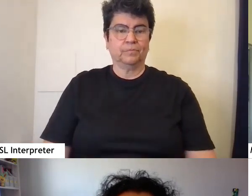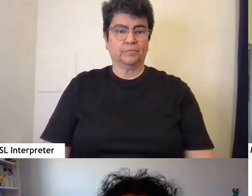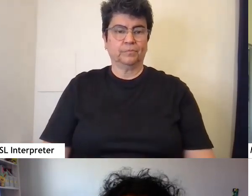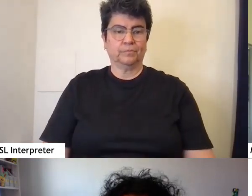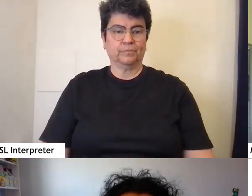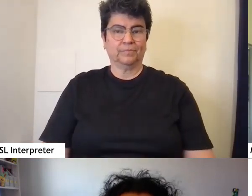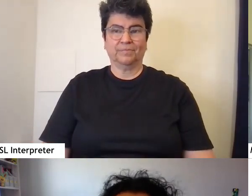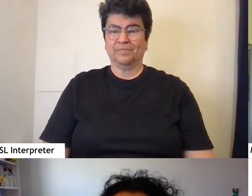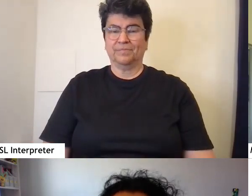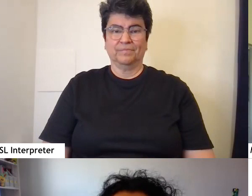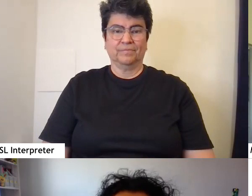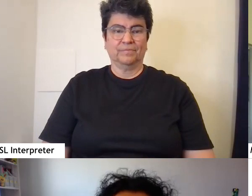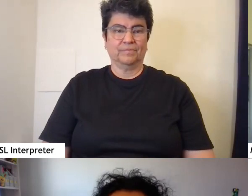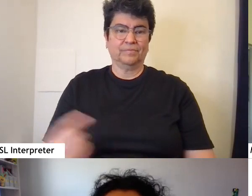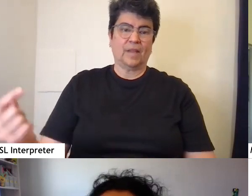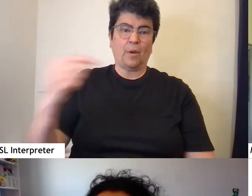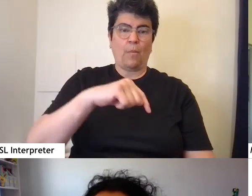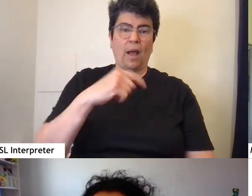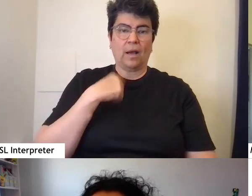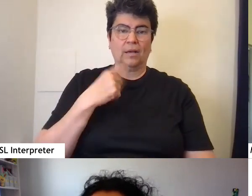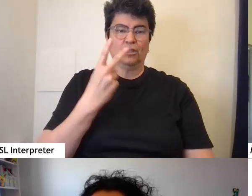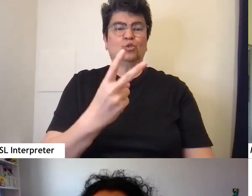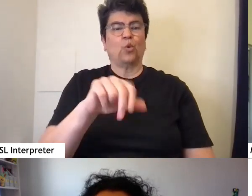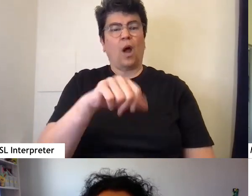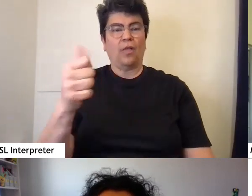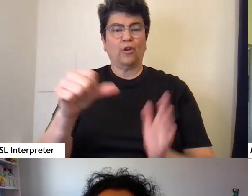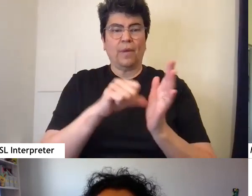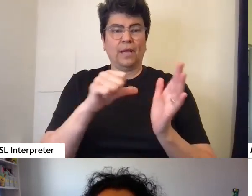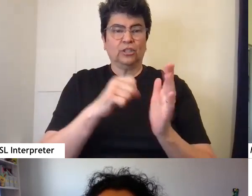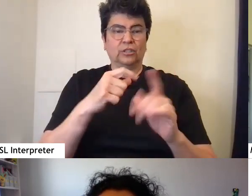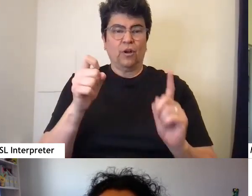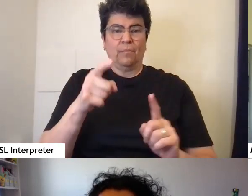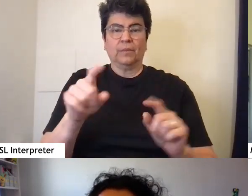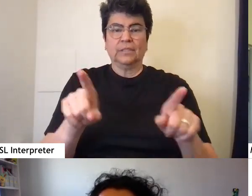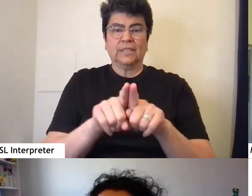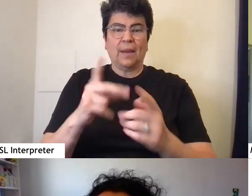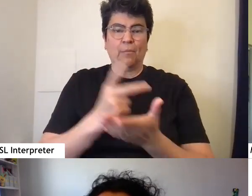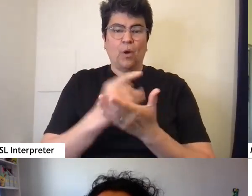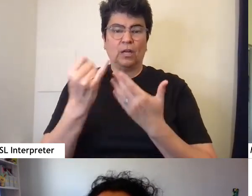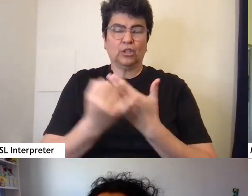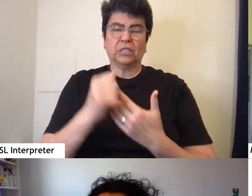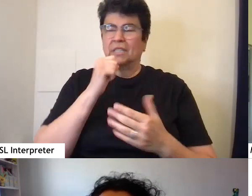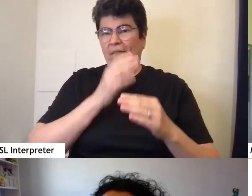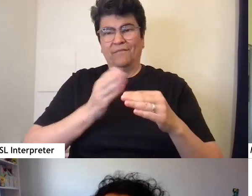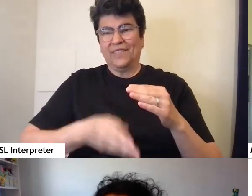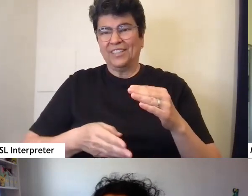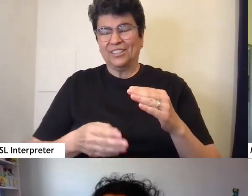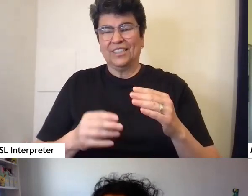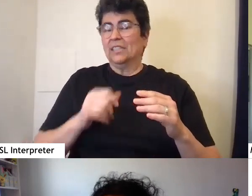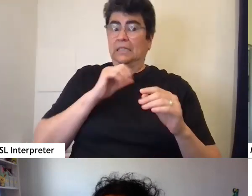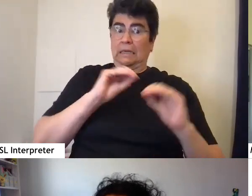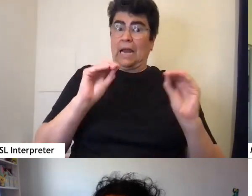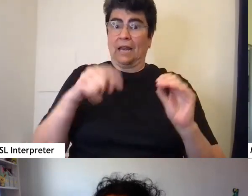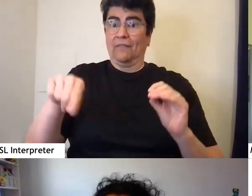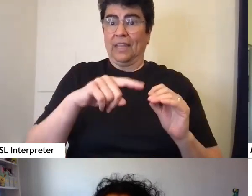Let's see. I skipped a page. Let me go back. These are two other pages from the same project. They're not finished. None of these